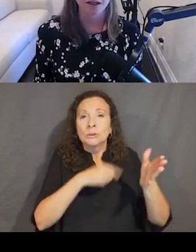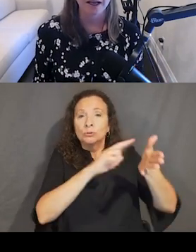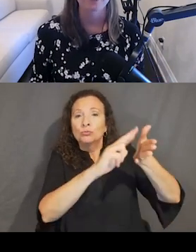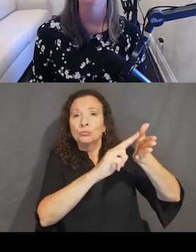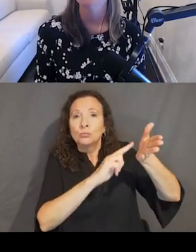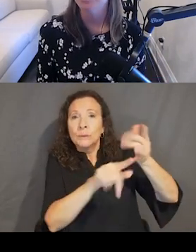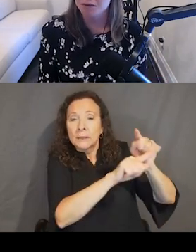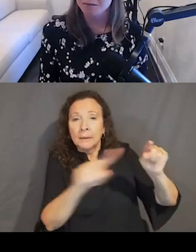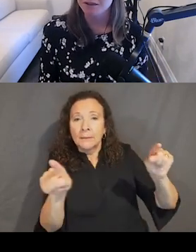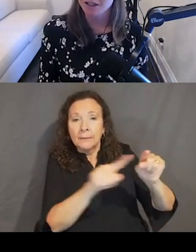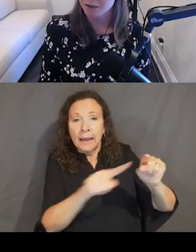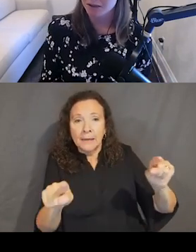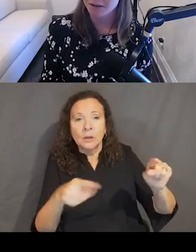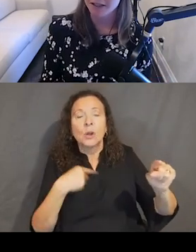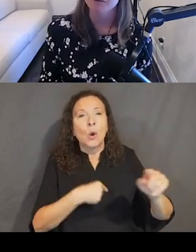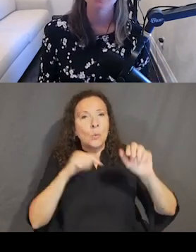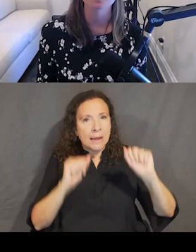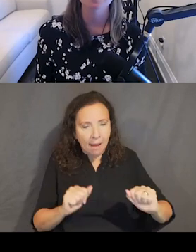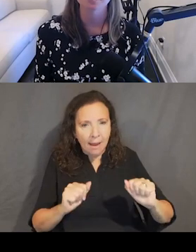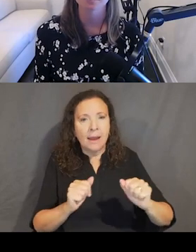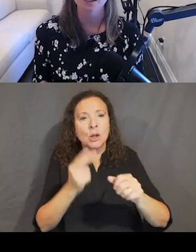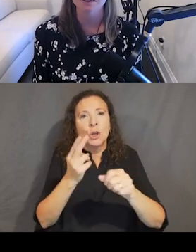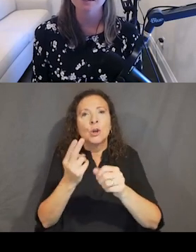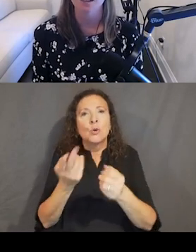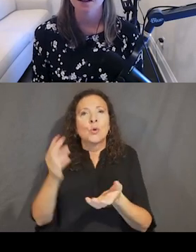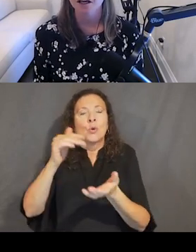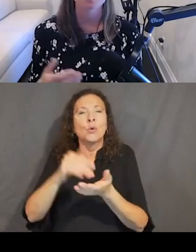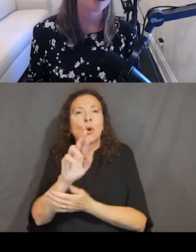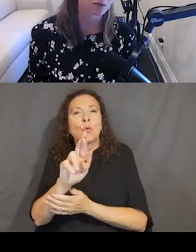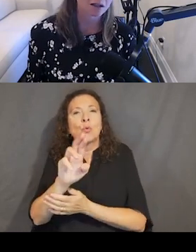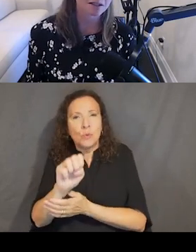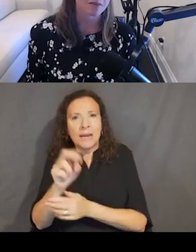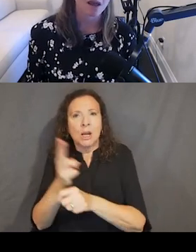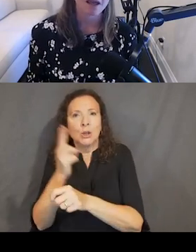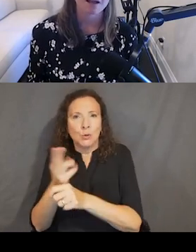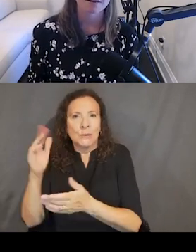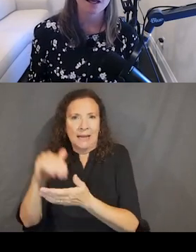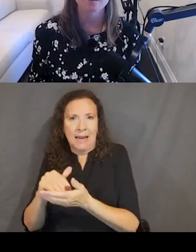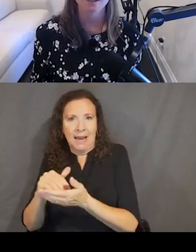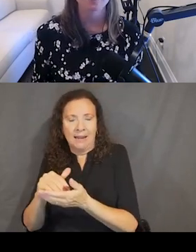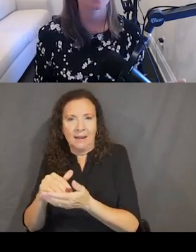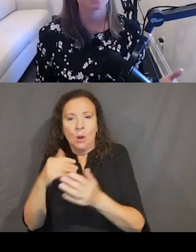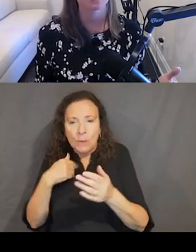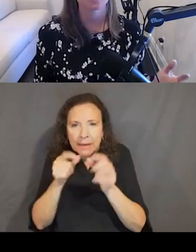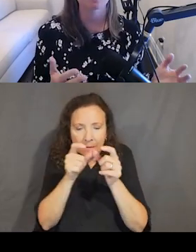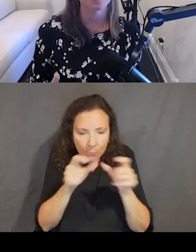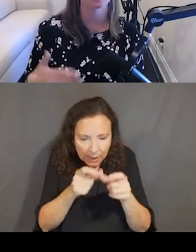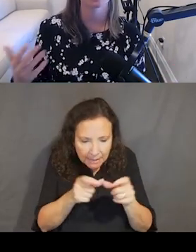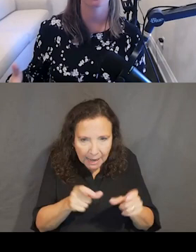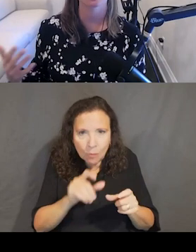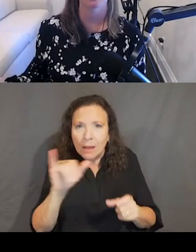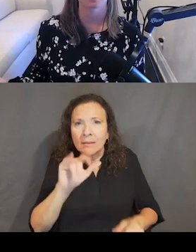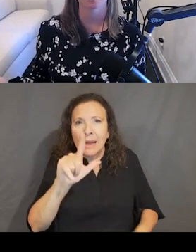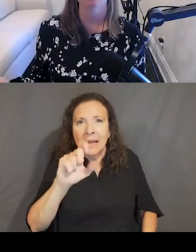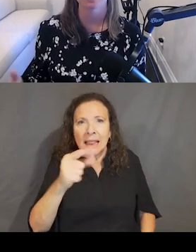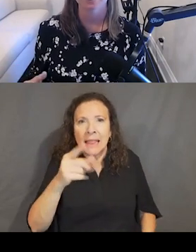and reusable keyword, right? Reusable elements. They're kind of like Lego blocks. And then we have the opportunity to build our